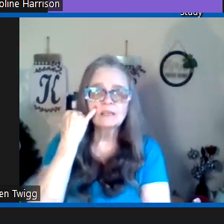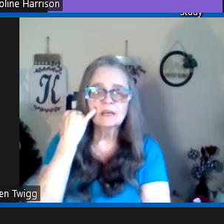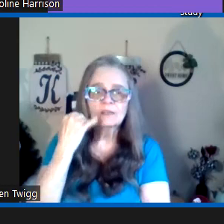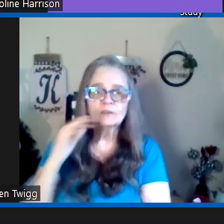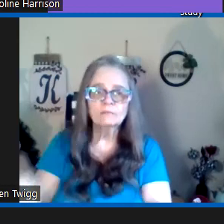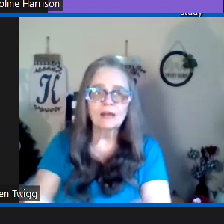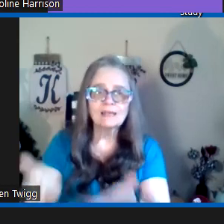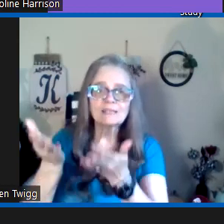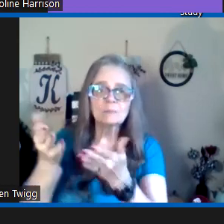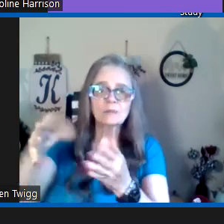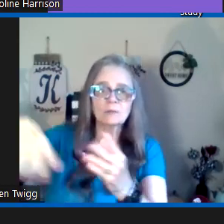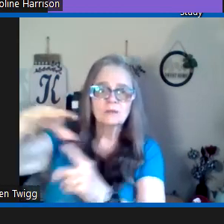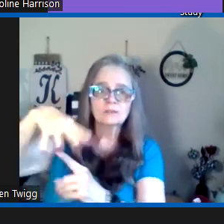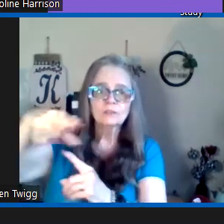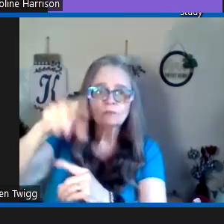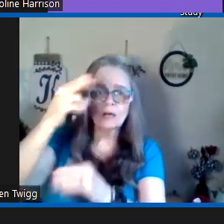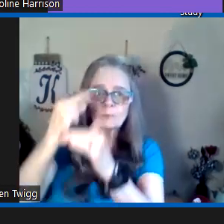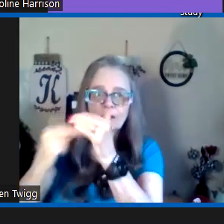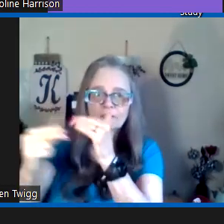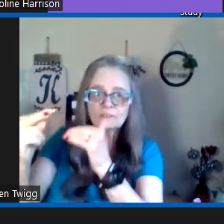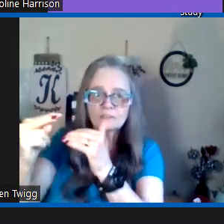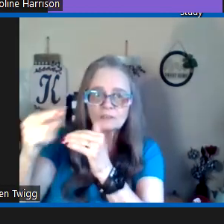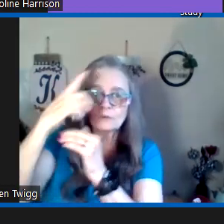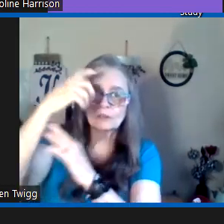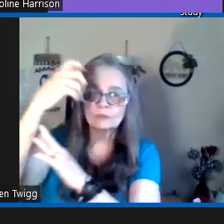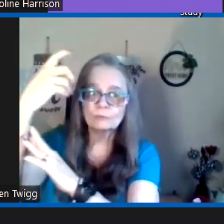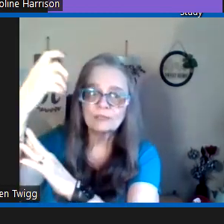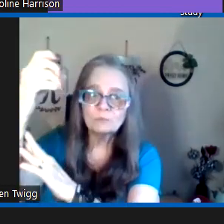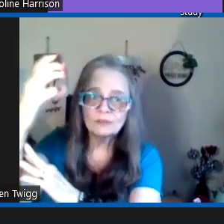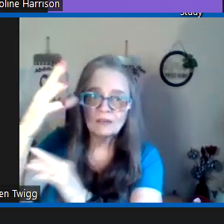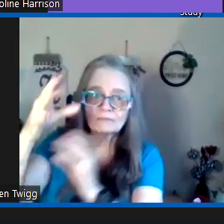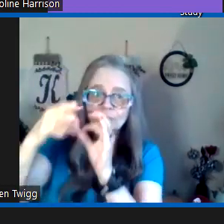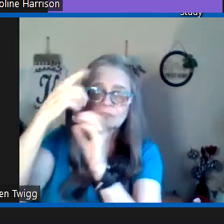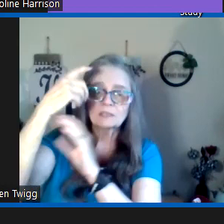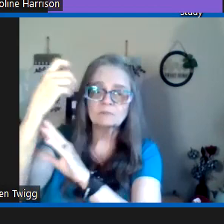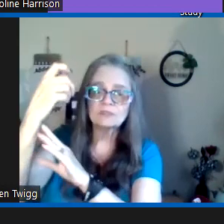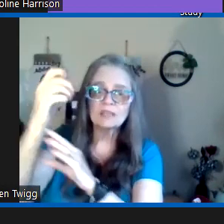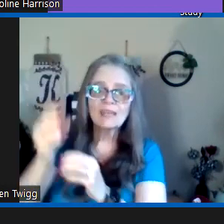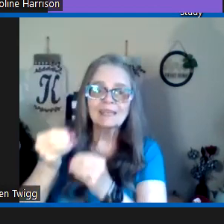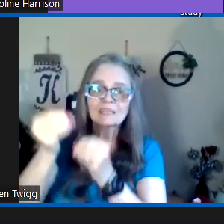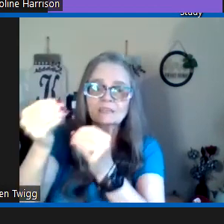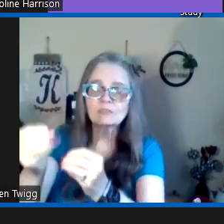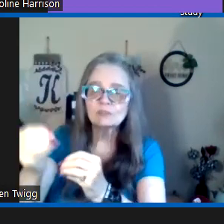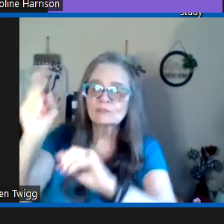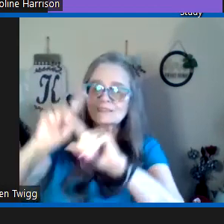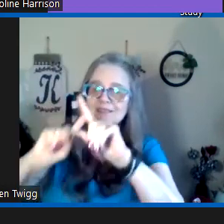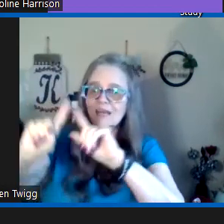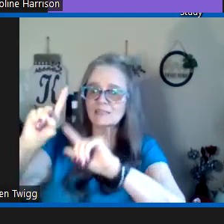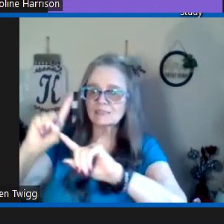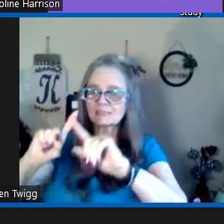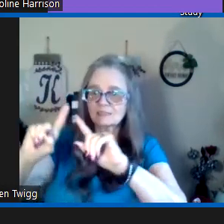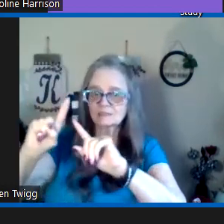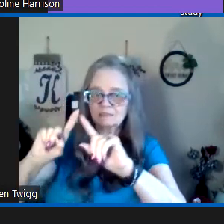there rise up among you a prophet or a dreamer of dreams and gives you